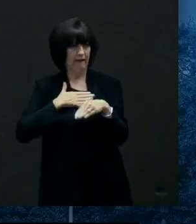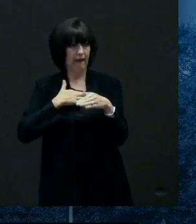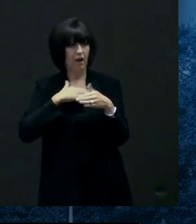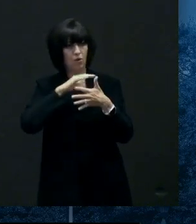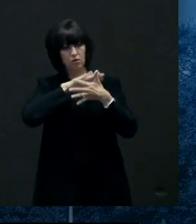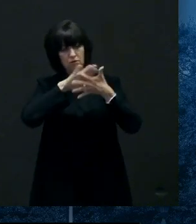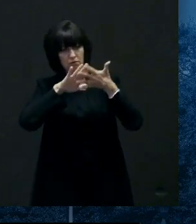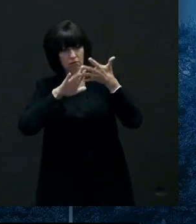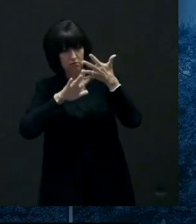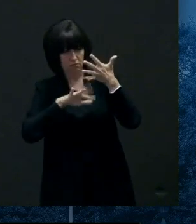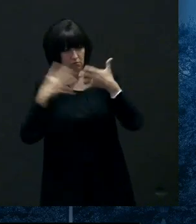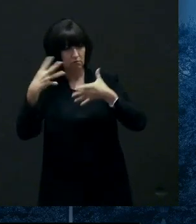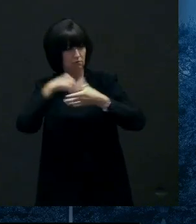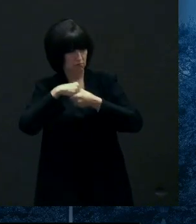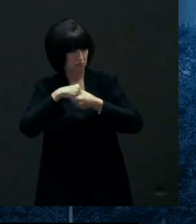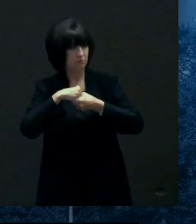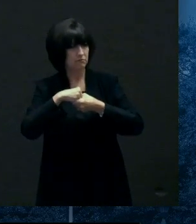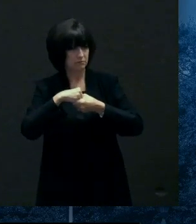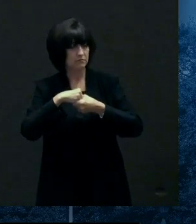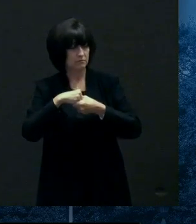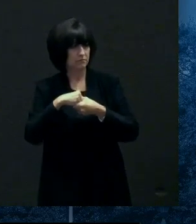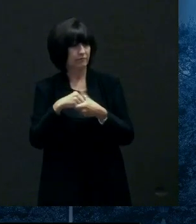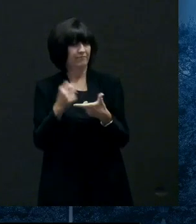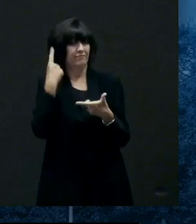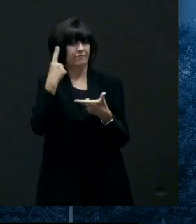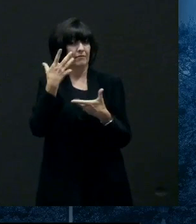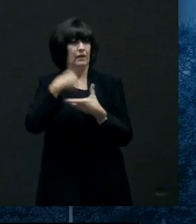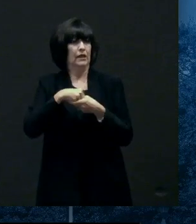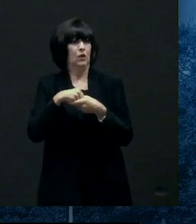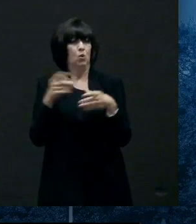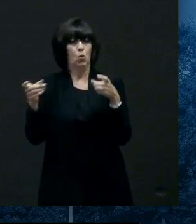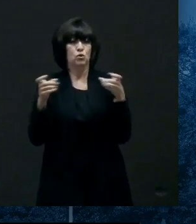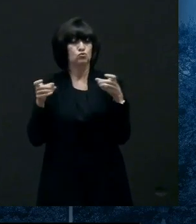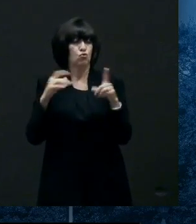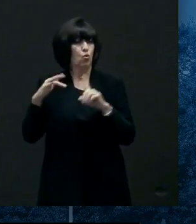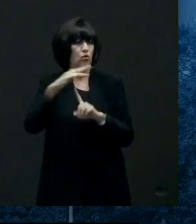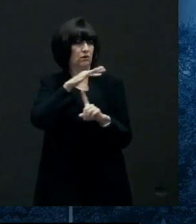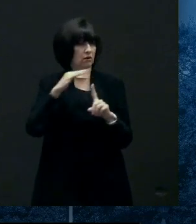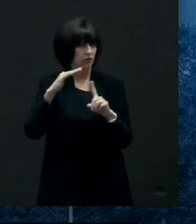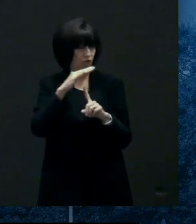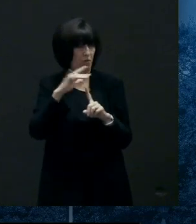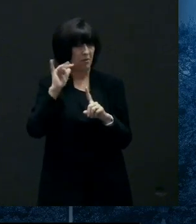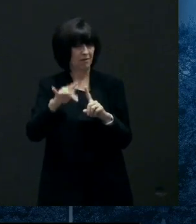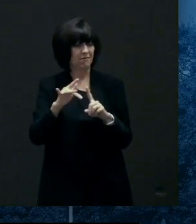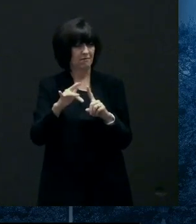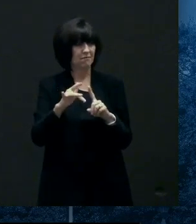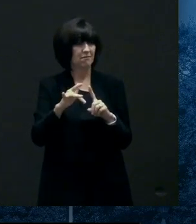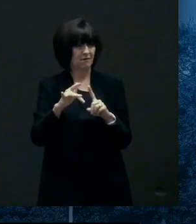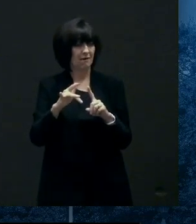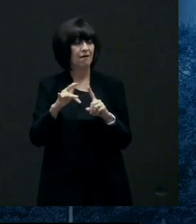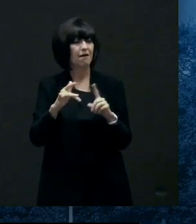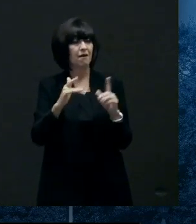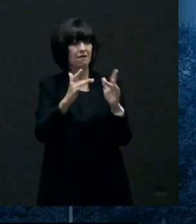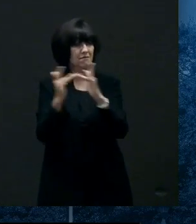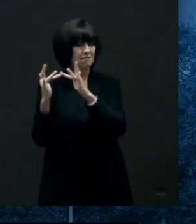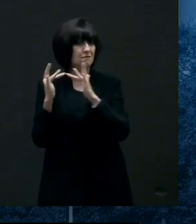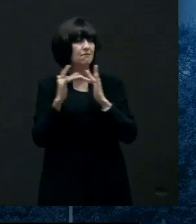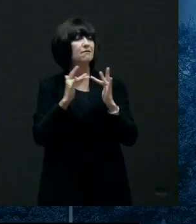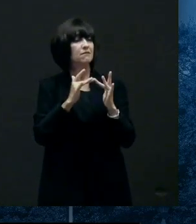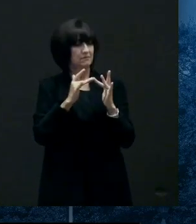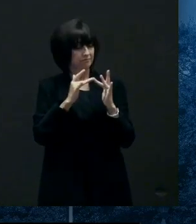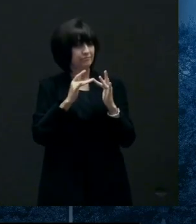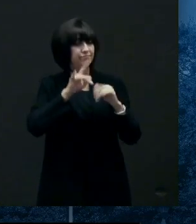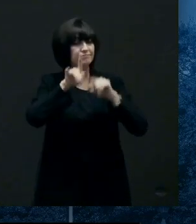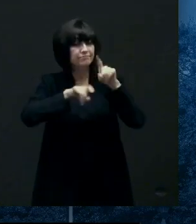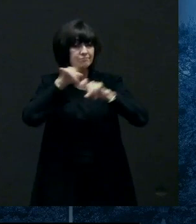systems obviously in a controlled environment like this so those contacts and those interviews are a lot easier to make it's also